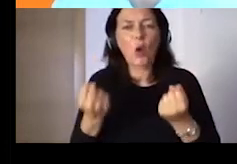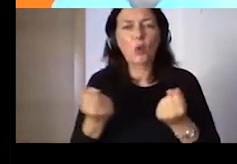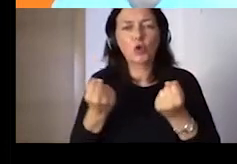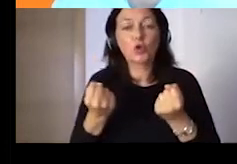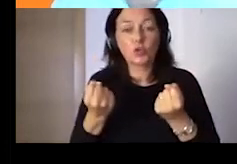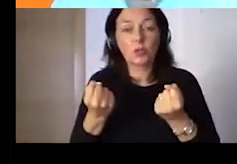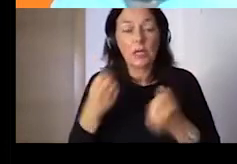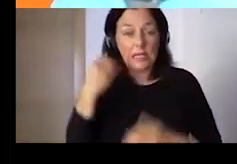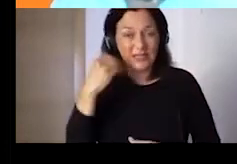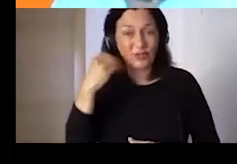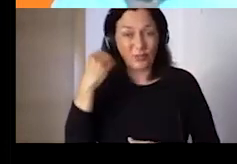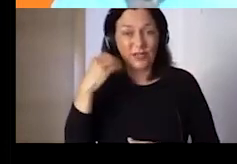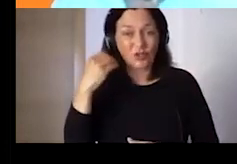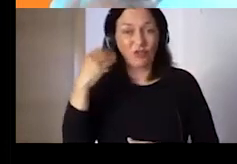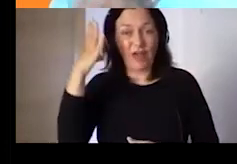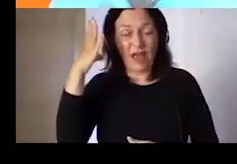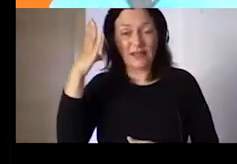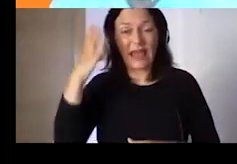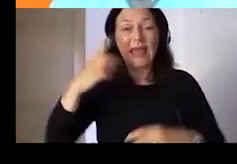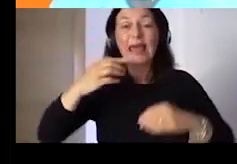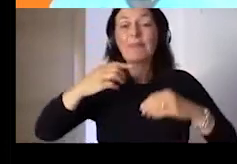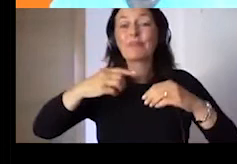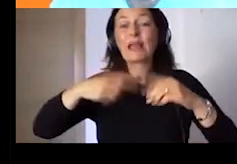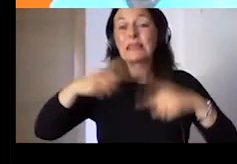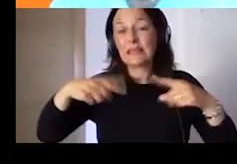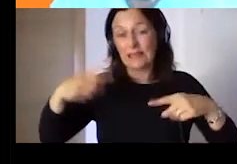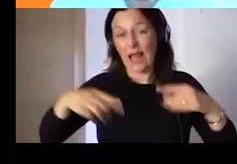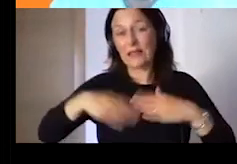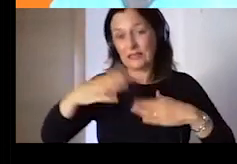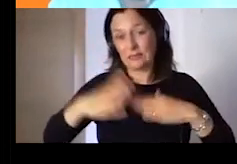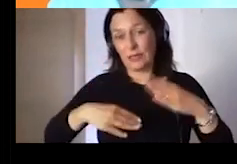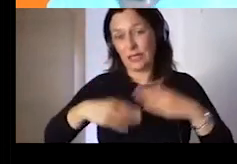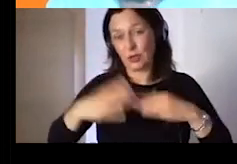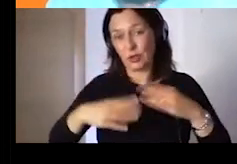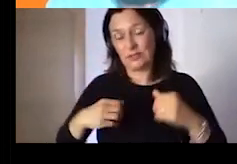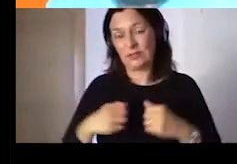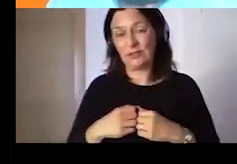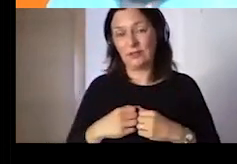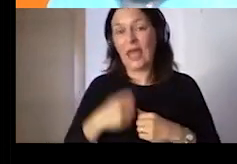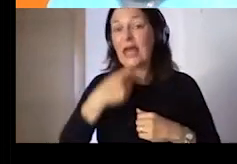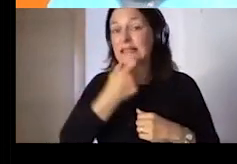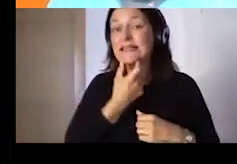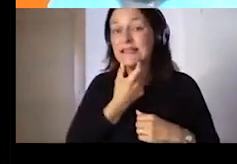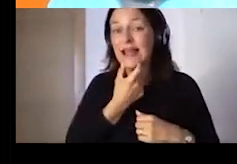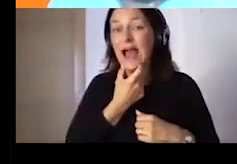is probably the only way to break the barrier towards the digital